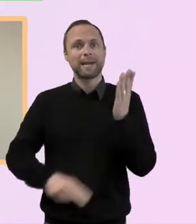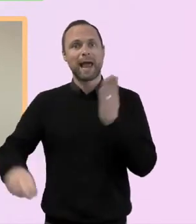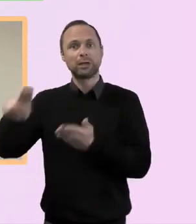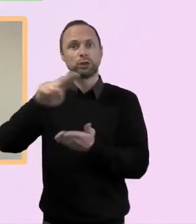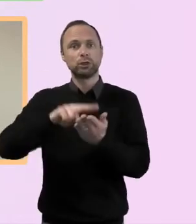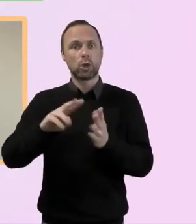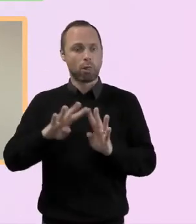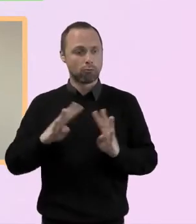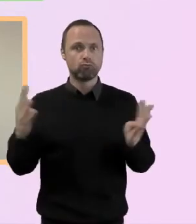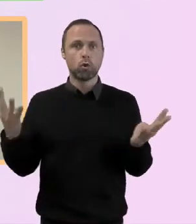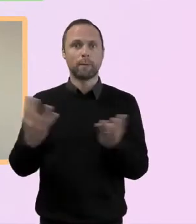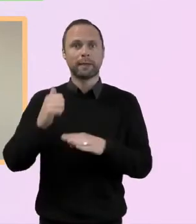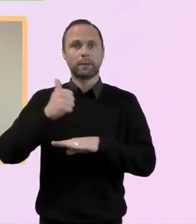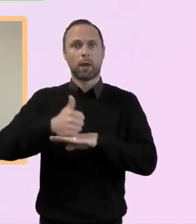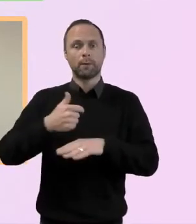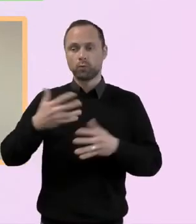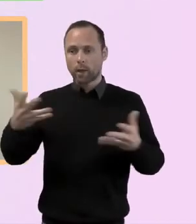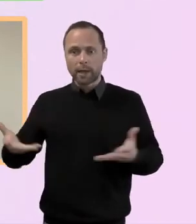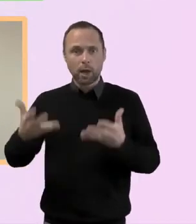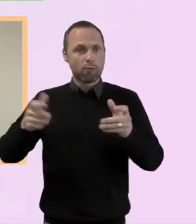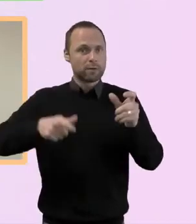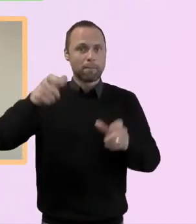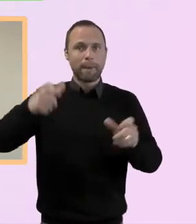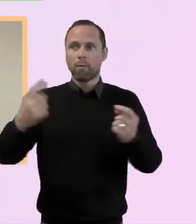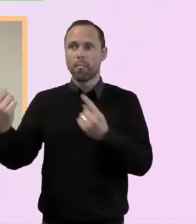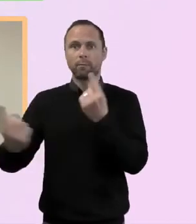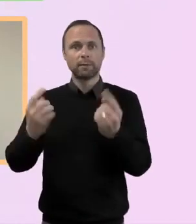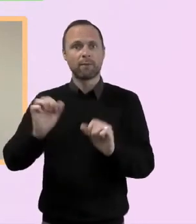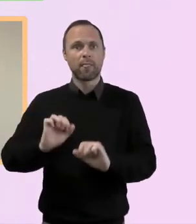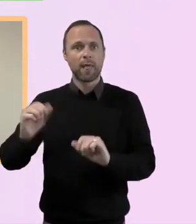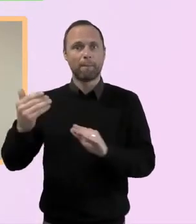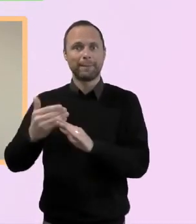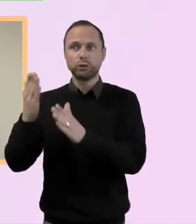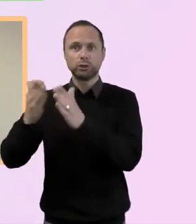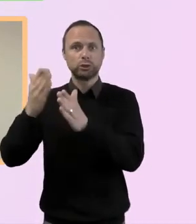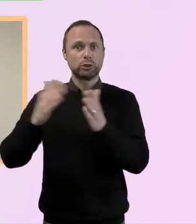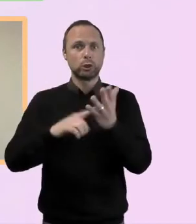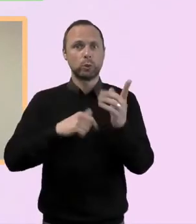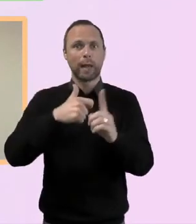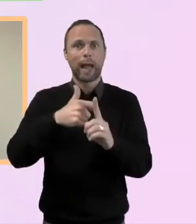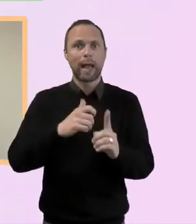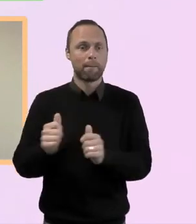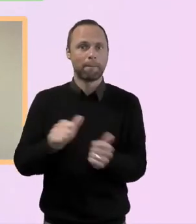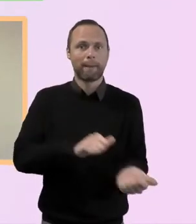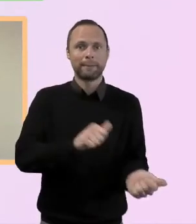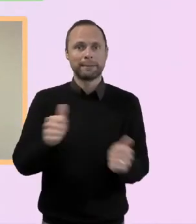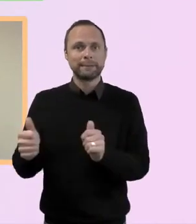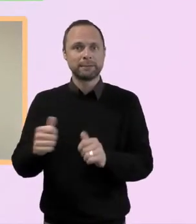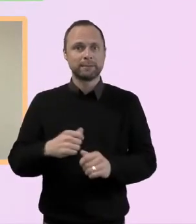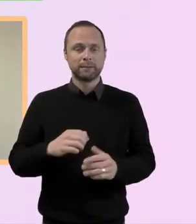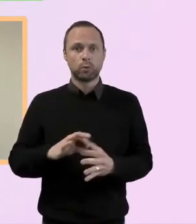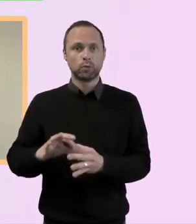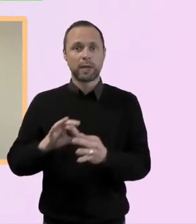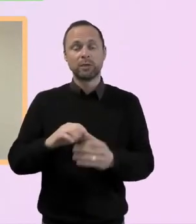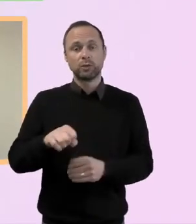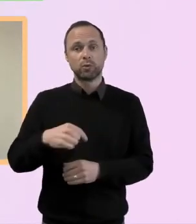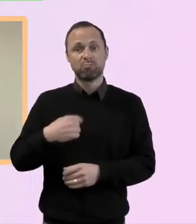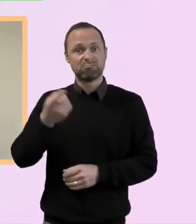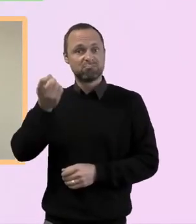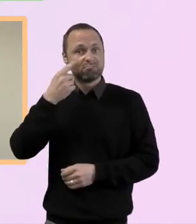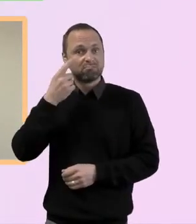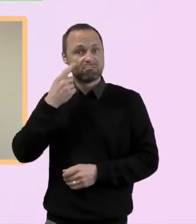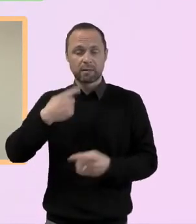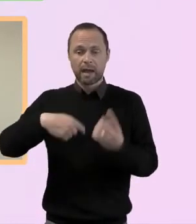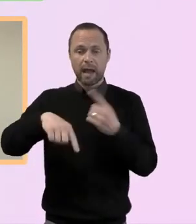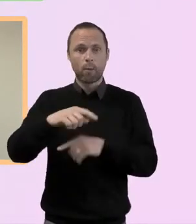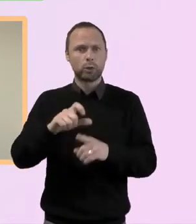and through the person of Jesus central across Baptist life. If you want to know more about what we do, head over to the Baptist Together website, but some of